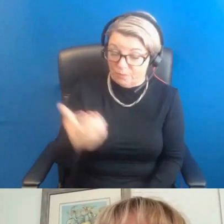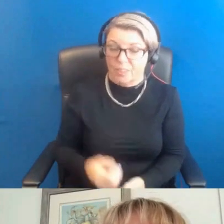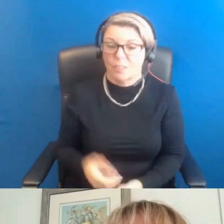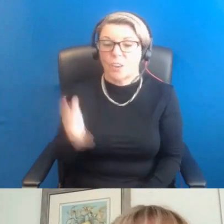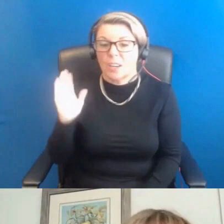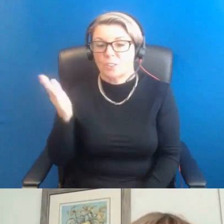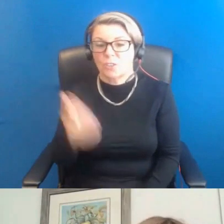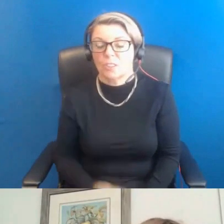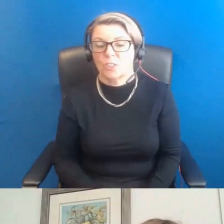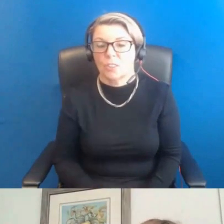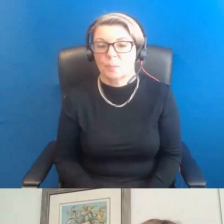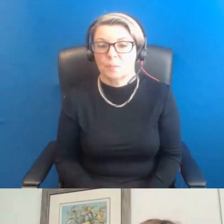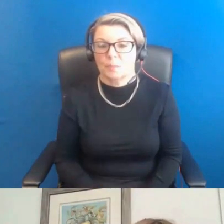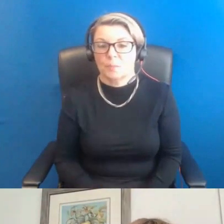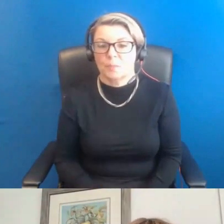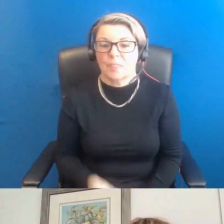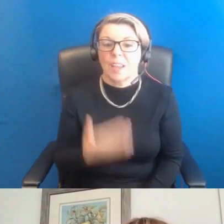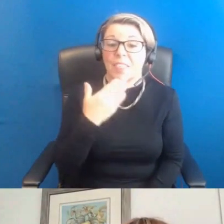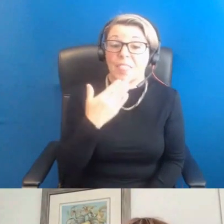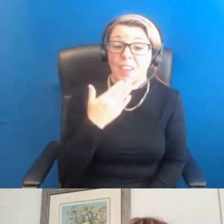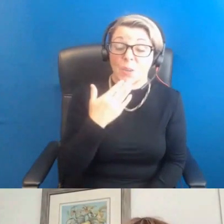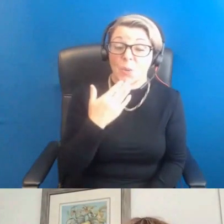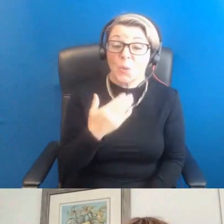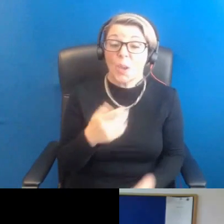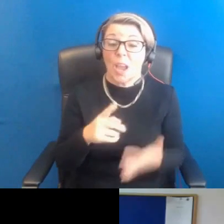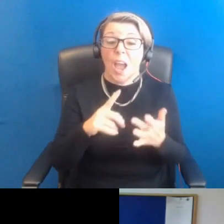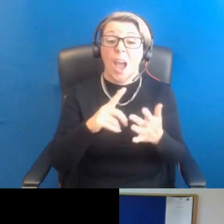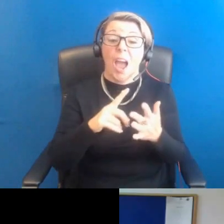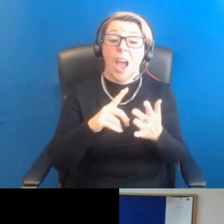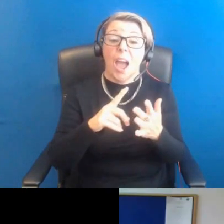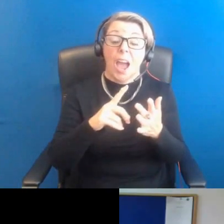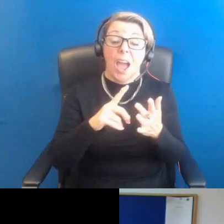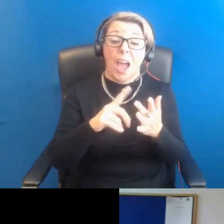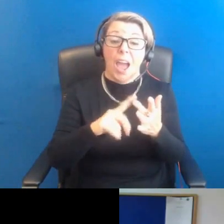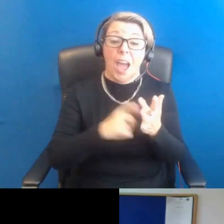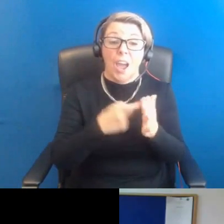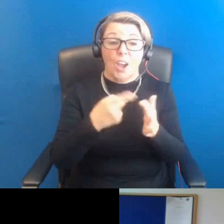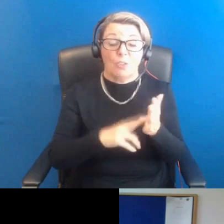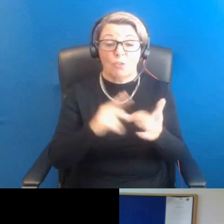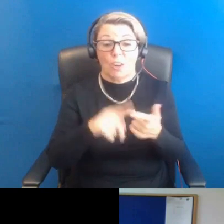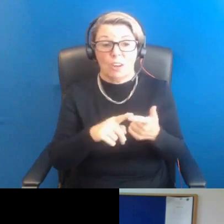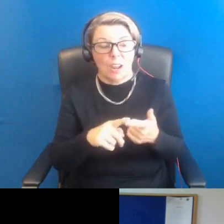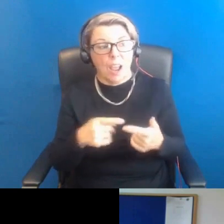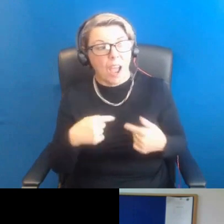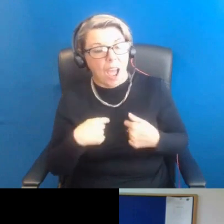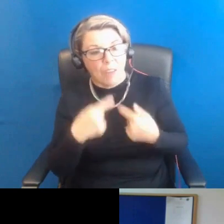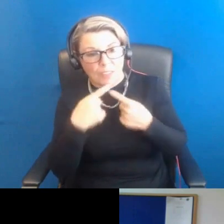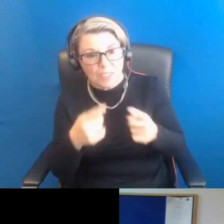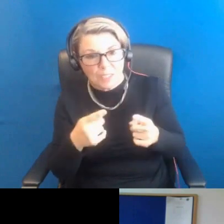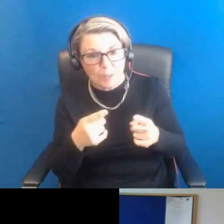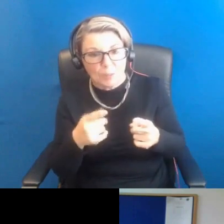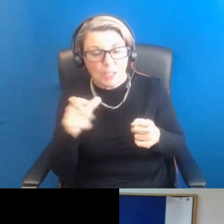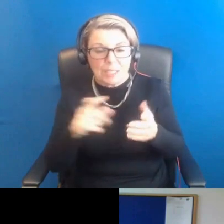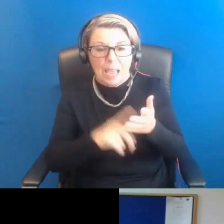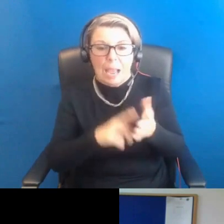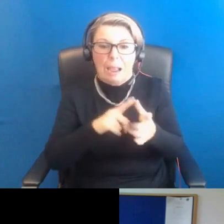remarks. Thank you, Irene. And good afternoon, everyone. I should admit that sitting here, I'm worried that Claire is about to do a